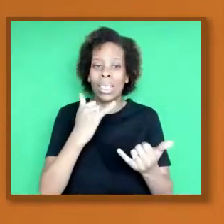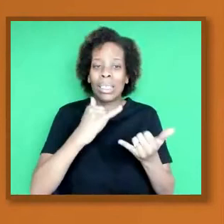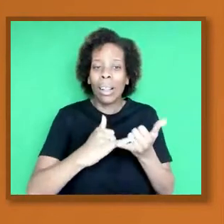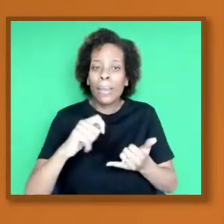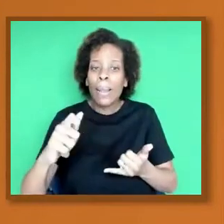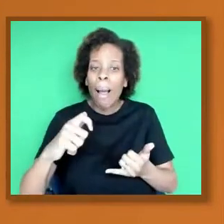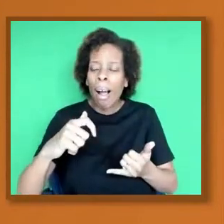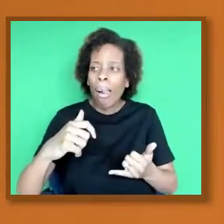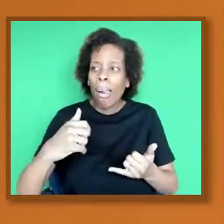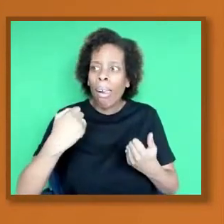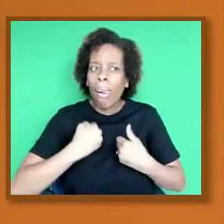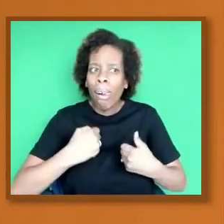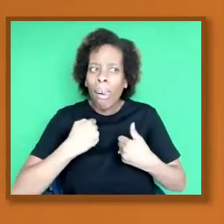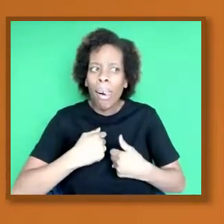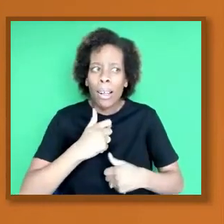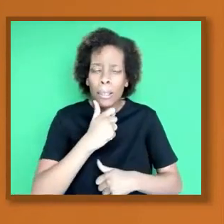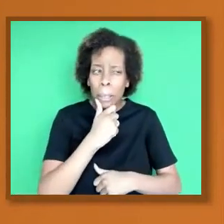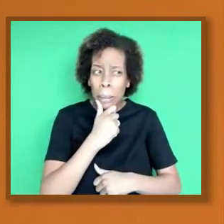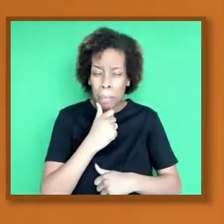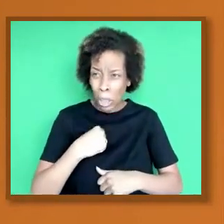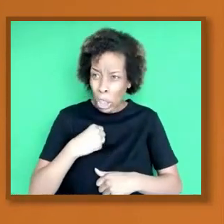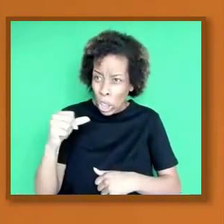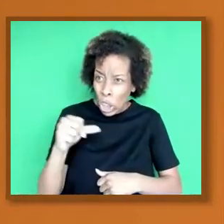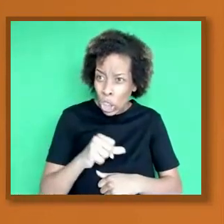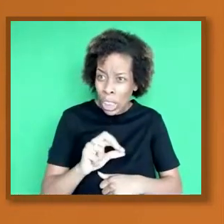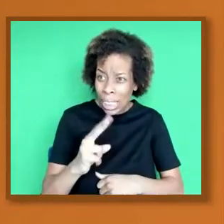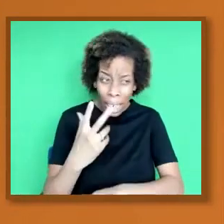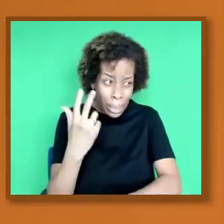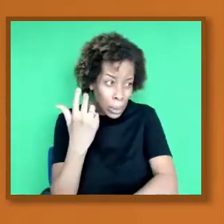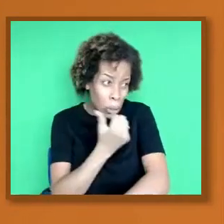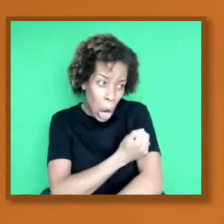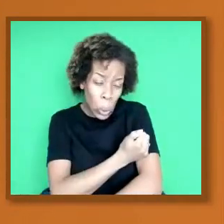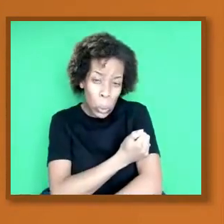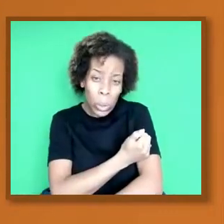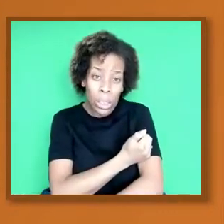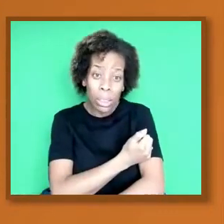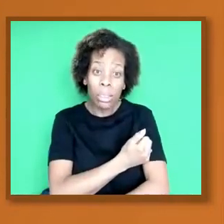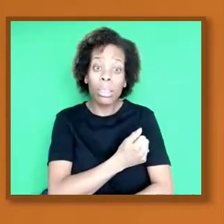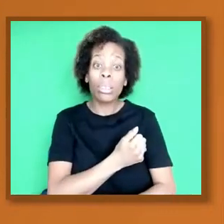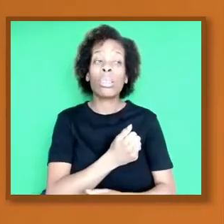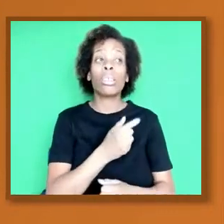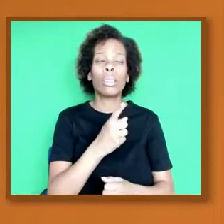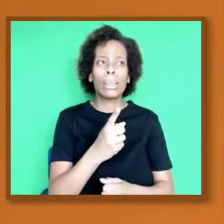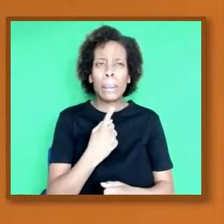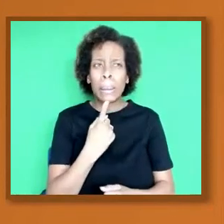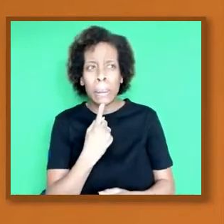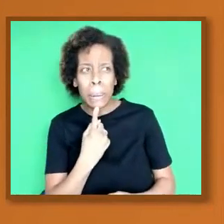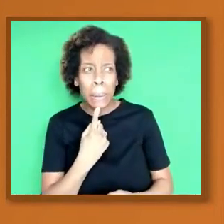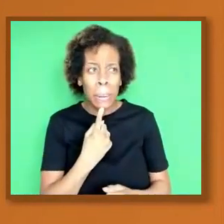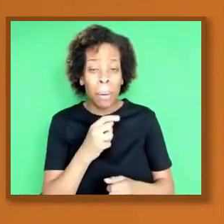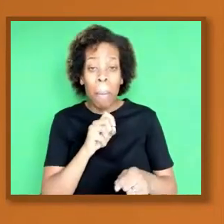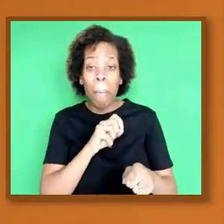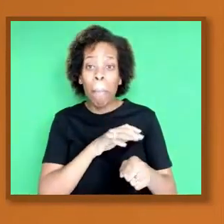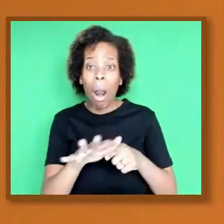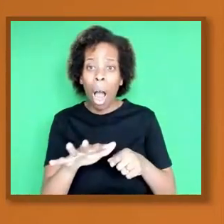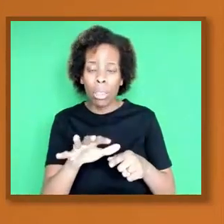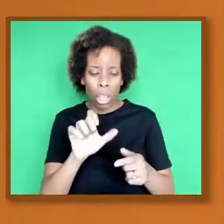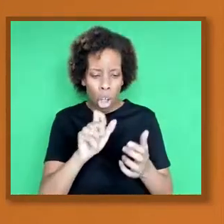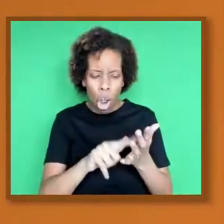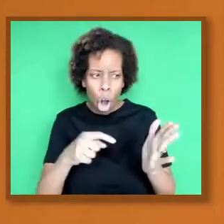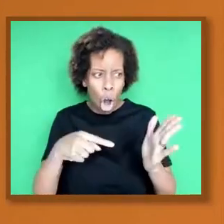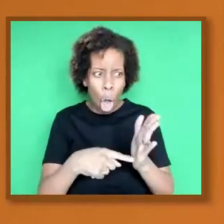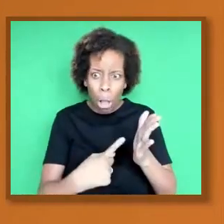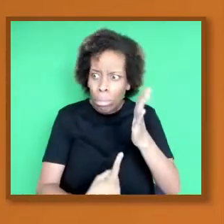take the second dose, if it will be harmful. They're hearing about blood clots and the European